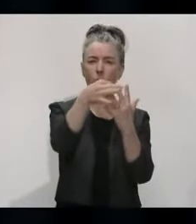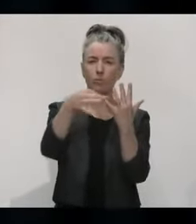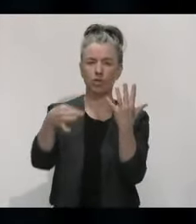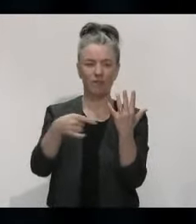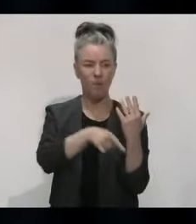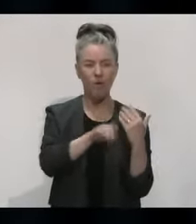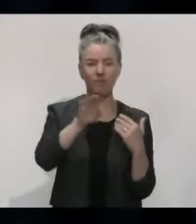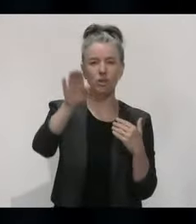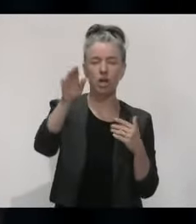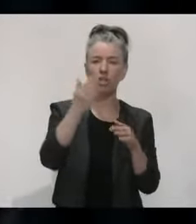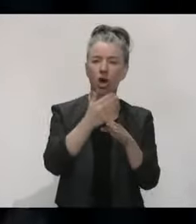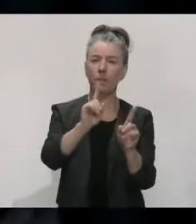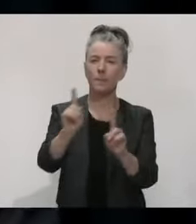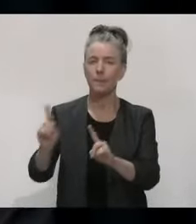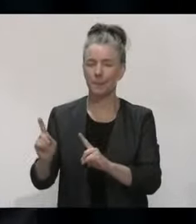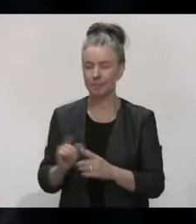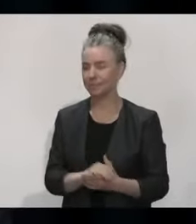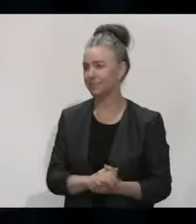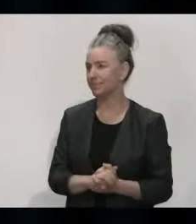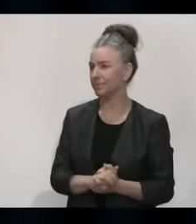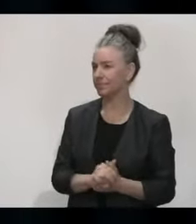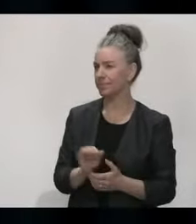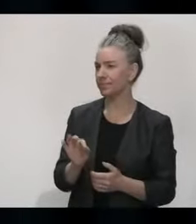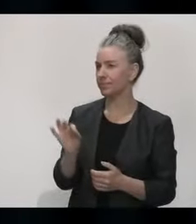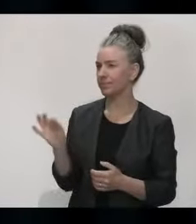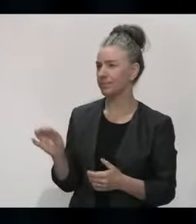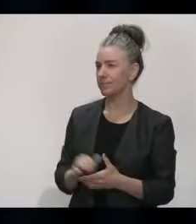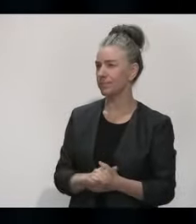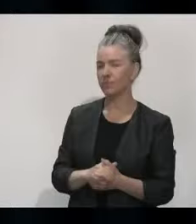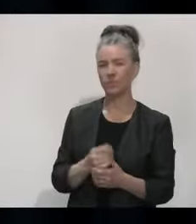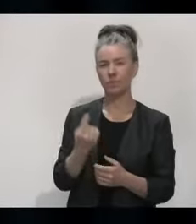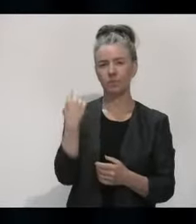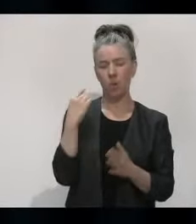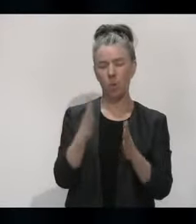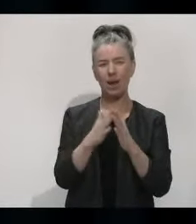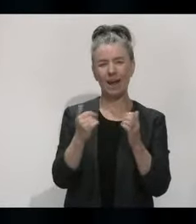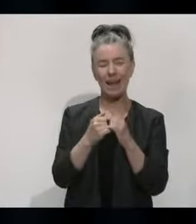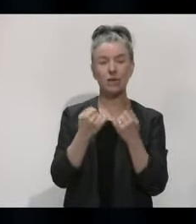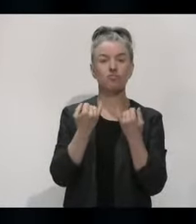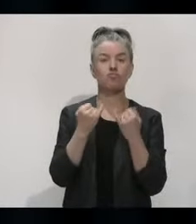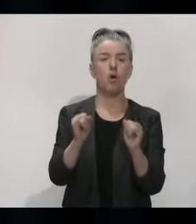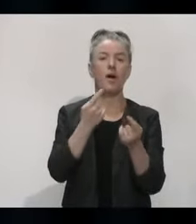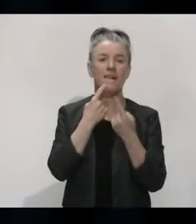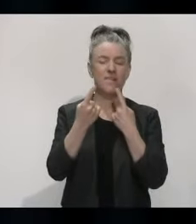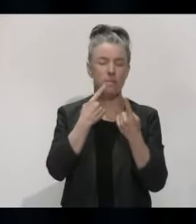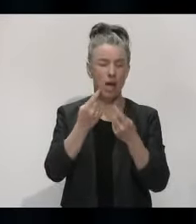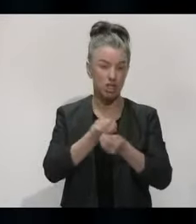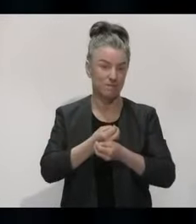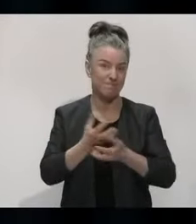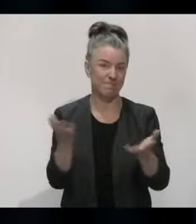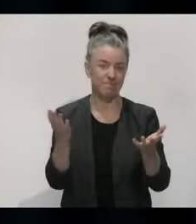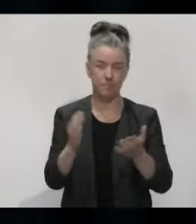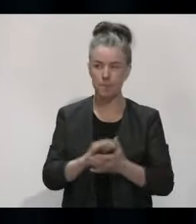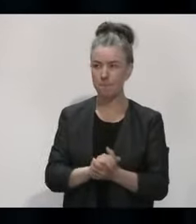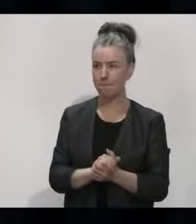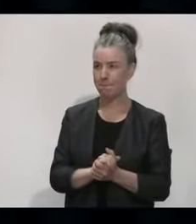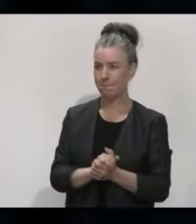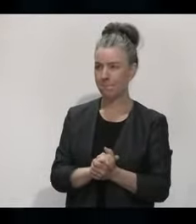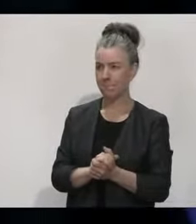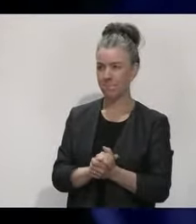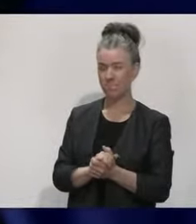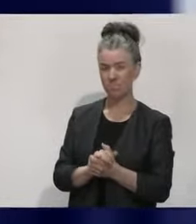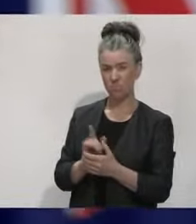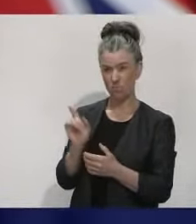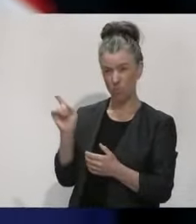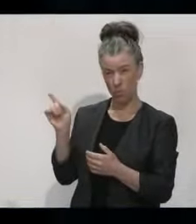jobs and so on. Here's the messaging, the review of the messaging over the weekend, Dr Burfield. Did you get the message that you actually wanted to get out,